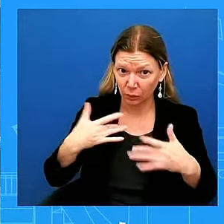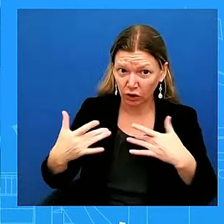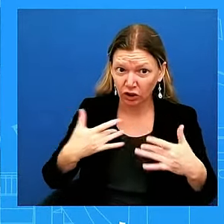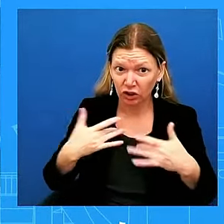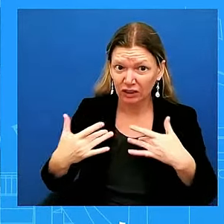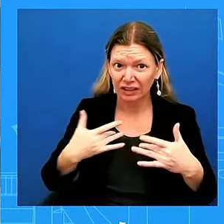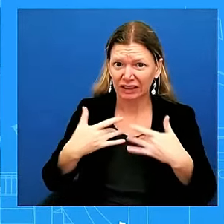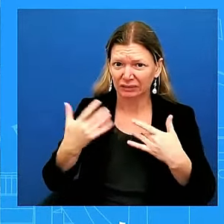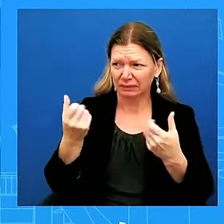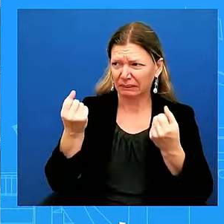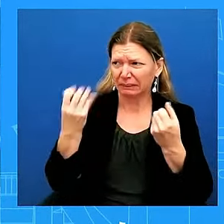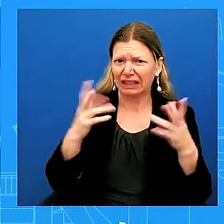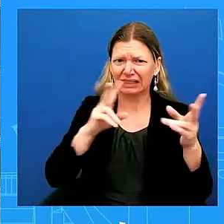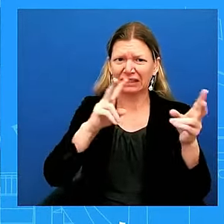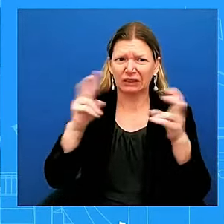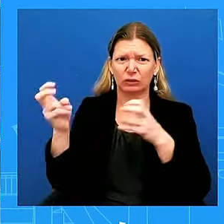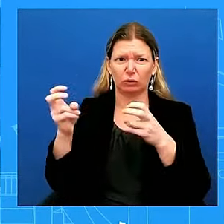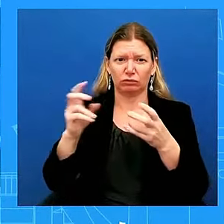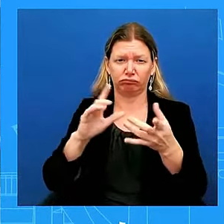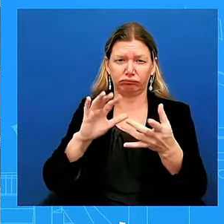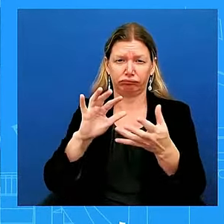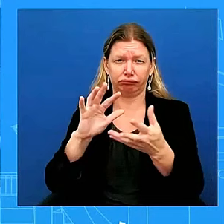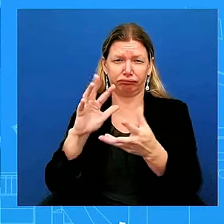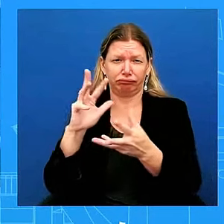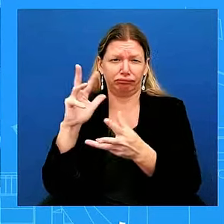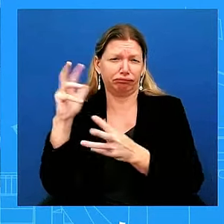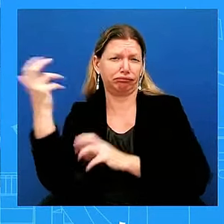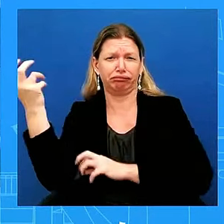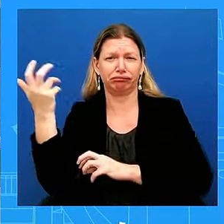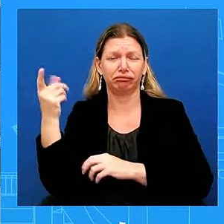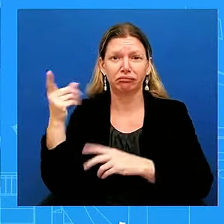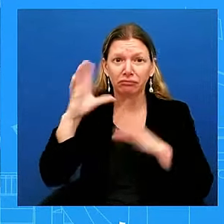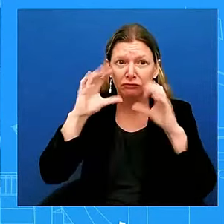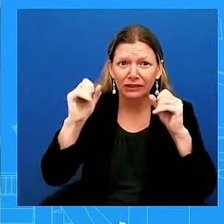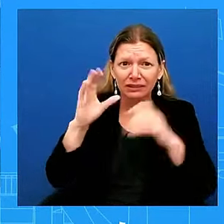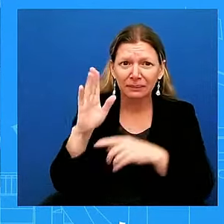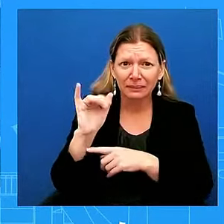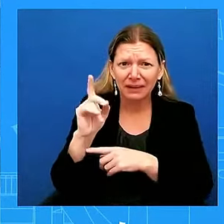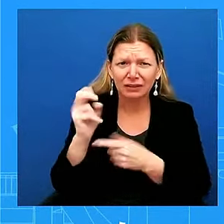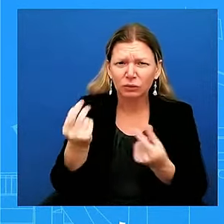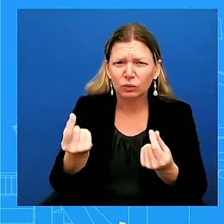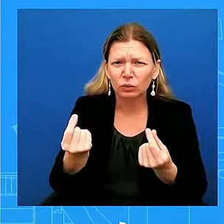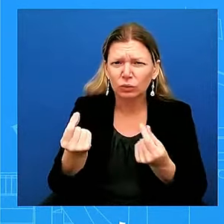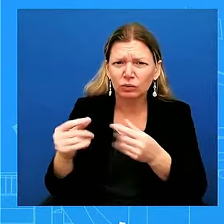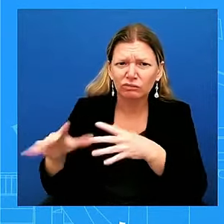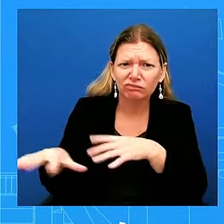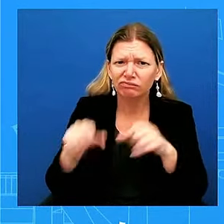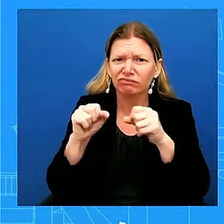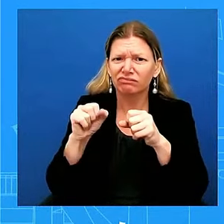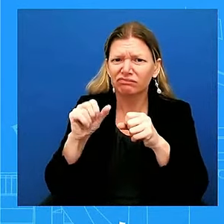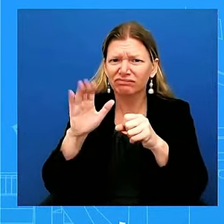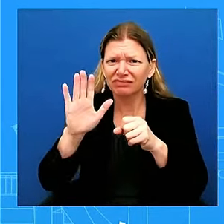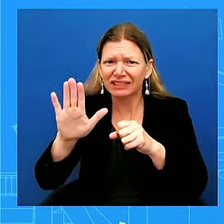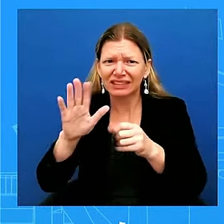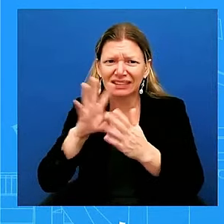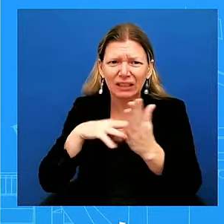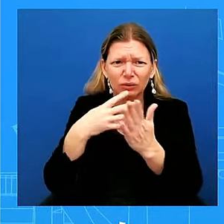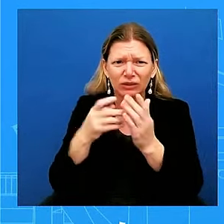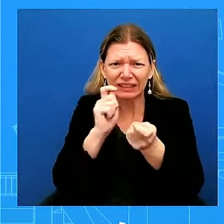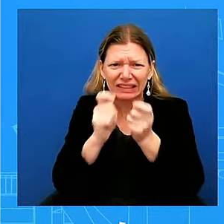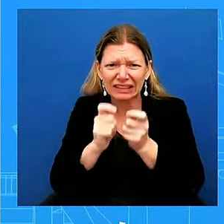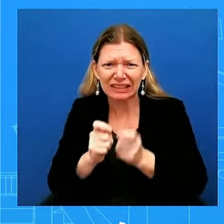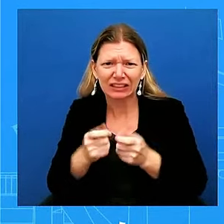Biden doing in terms of changing his schedule or taking additional steps to try to reassure them? So look, I think a couple of things here that I would note